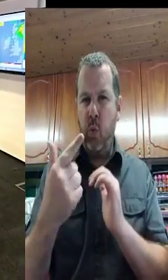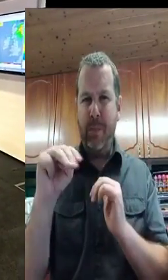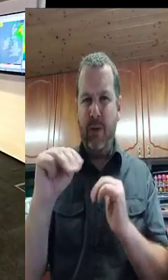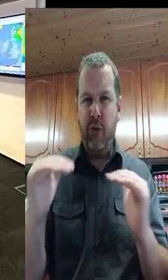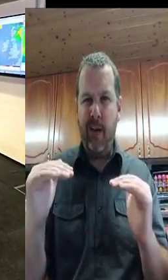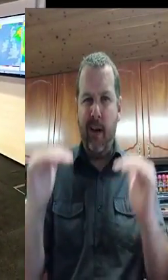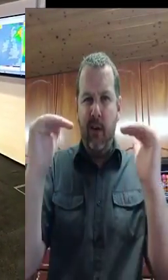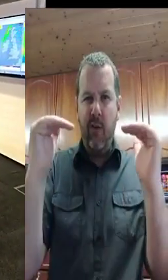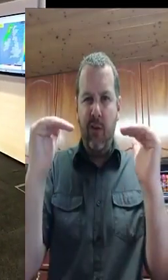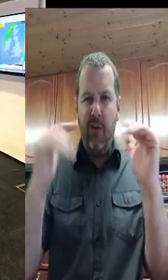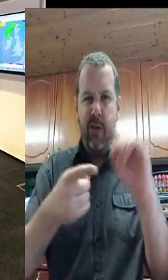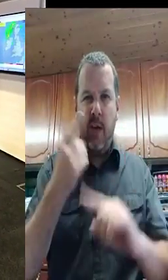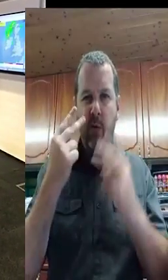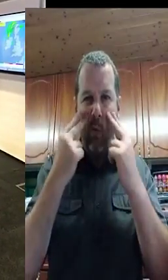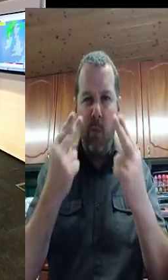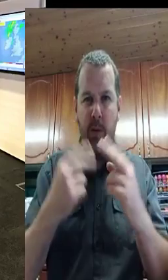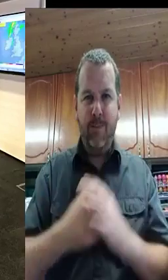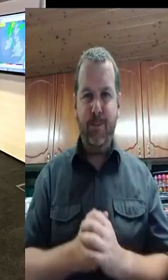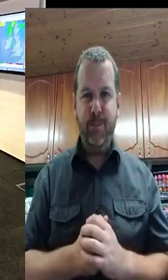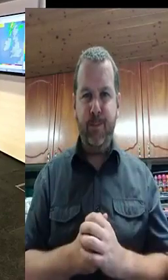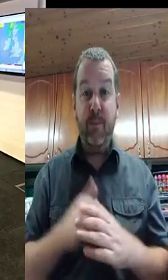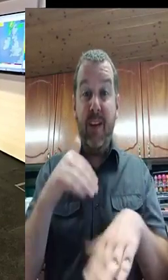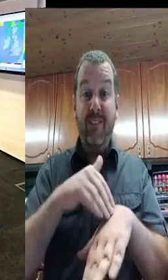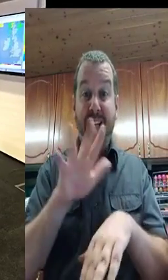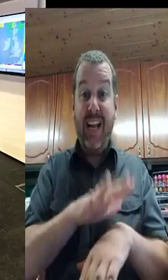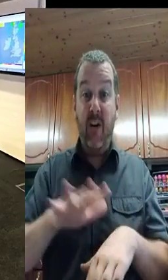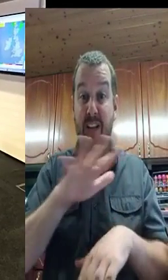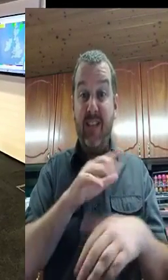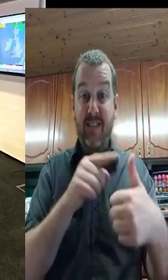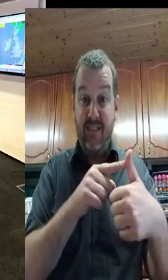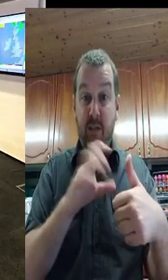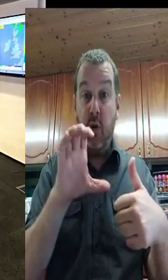local authorities and stakeholders. Thank you.